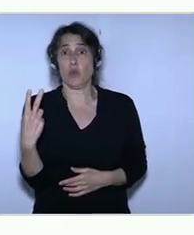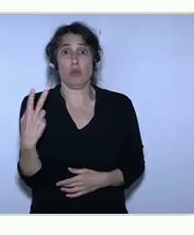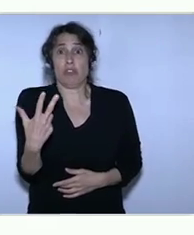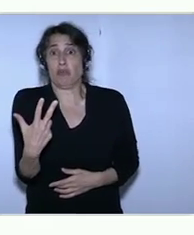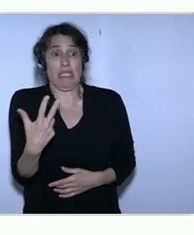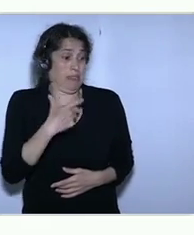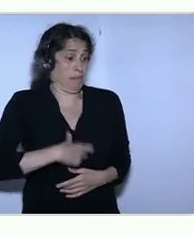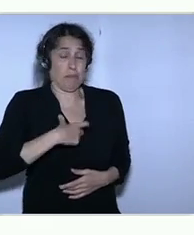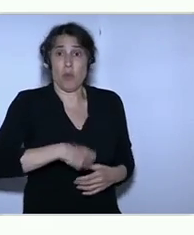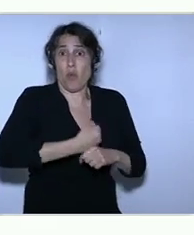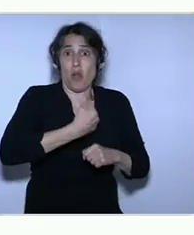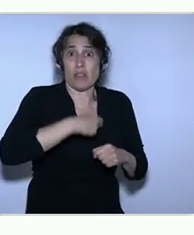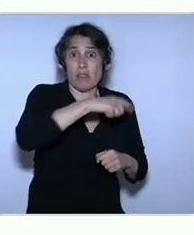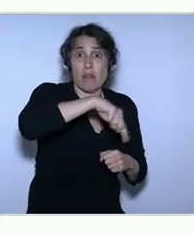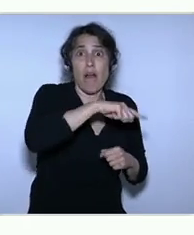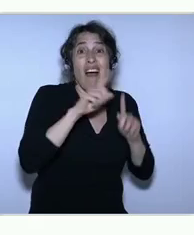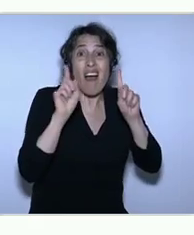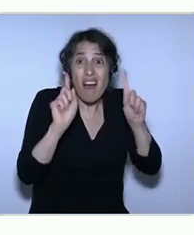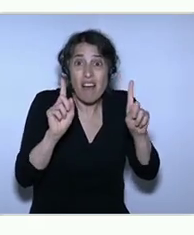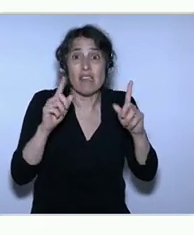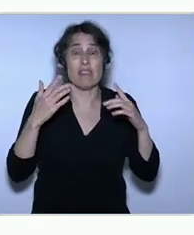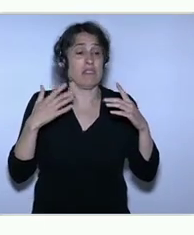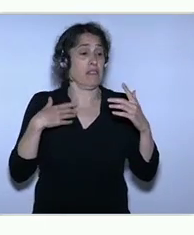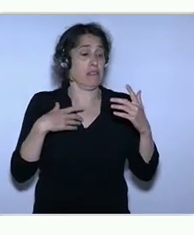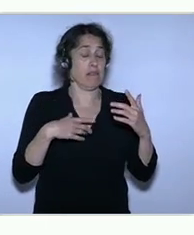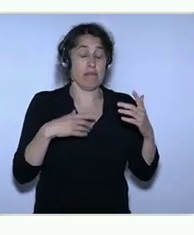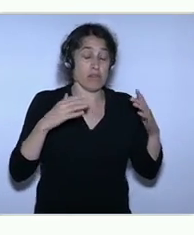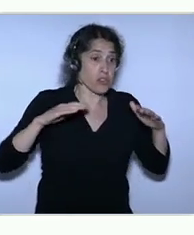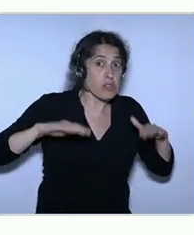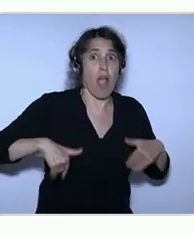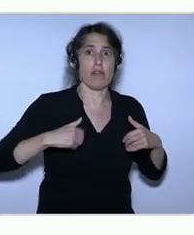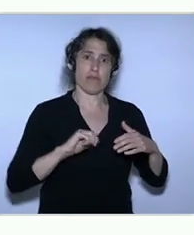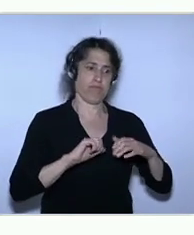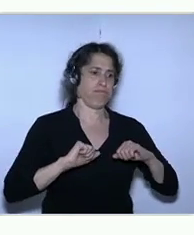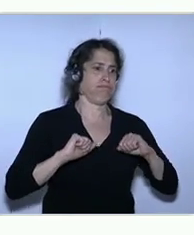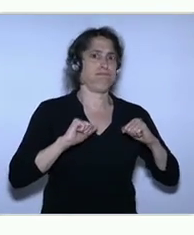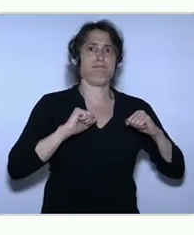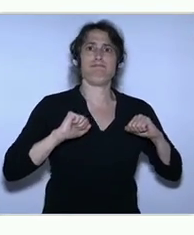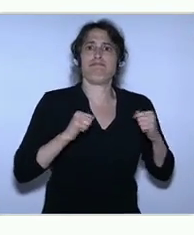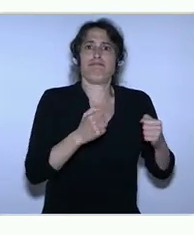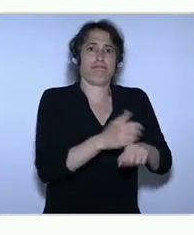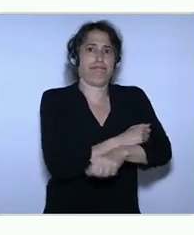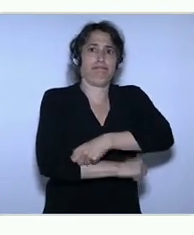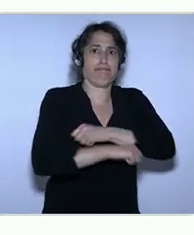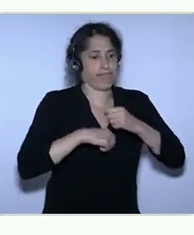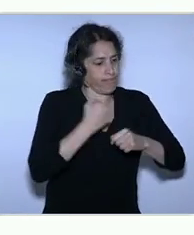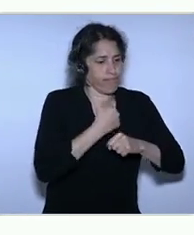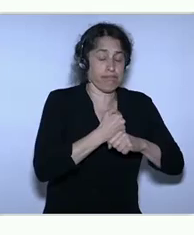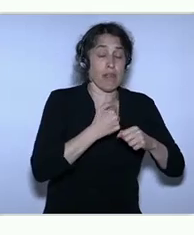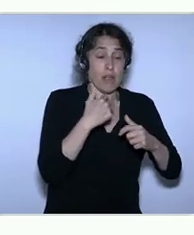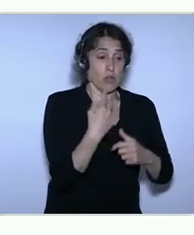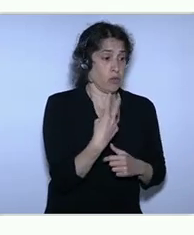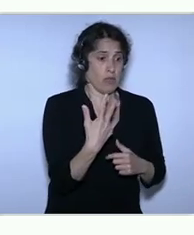global tax, administration, regulation, legal, financial accounting issues. So the